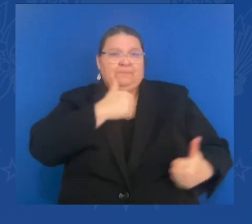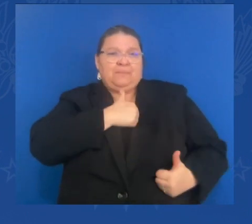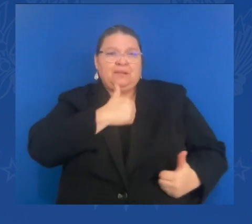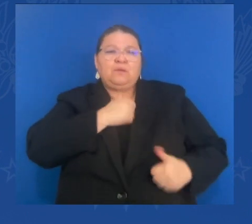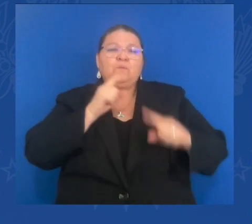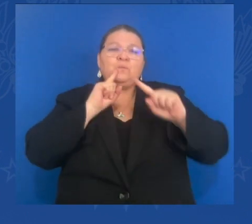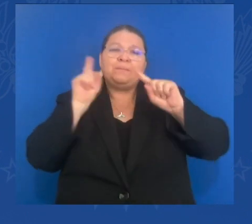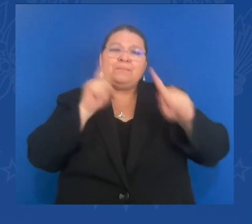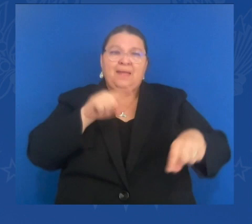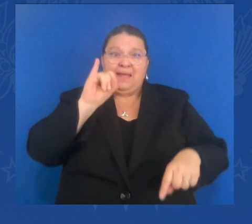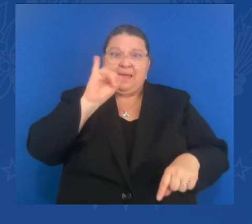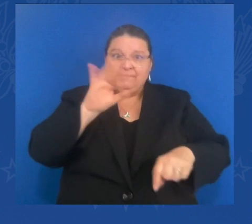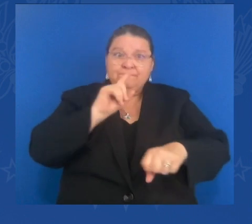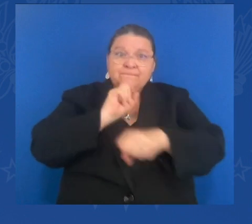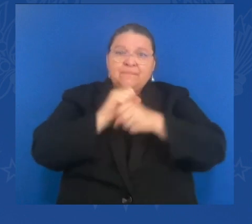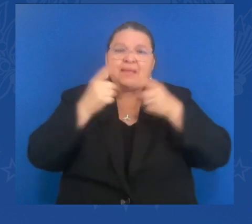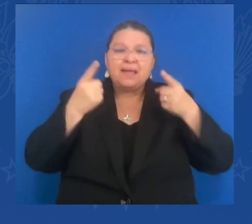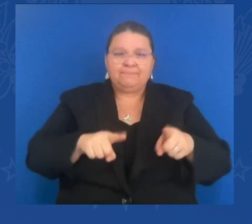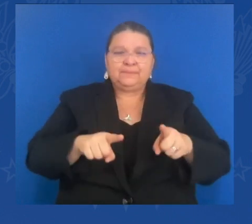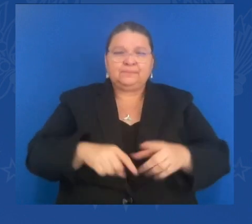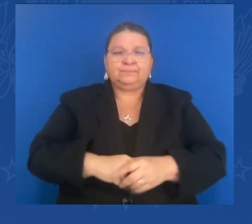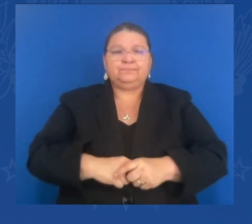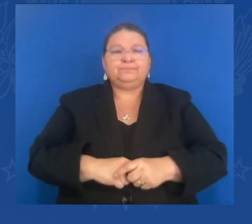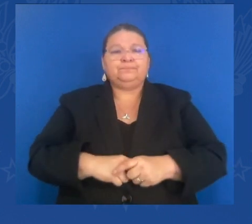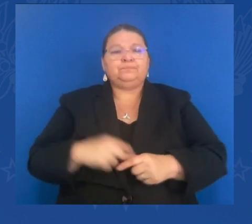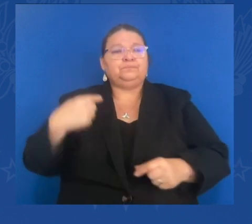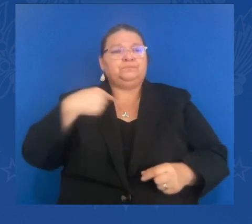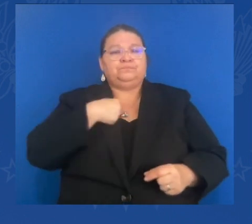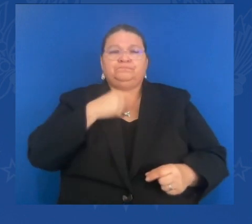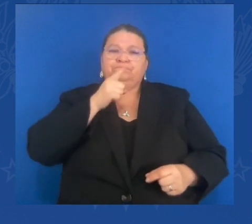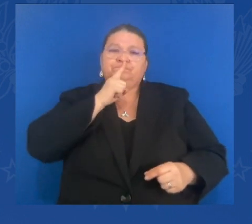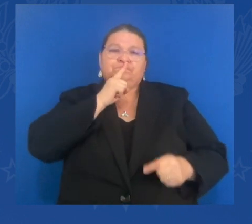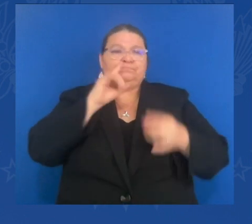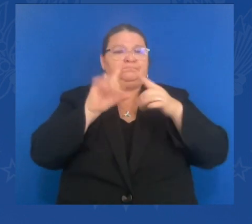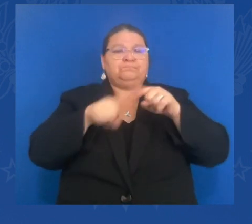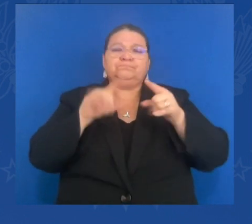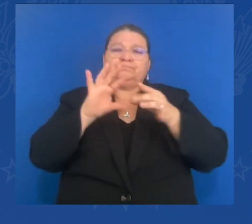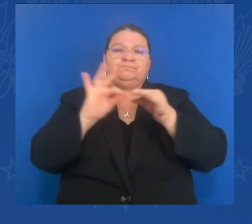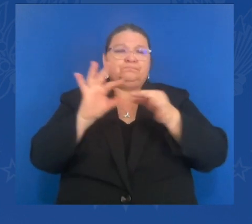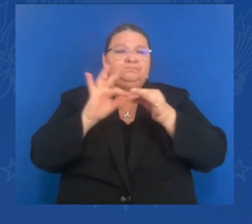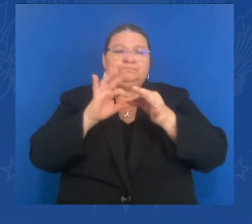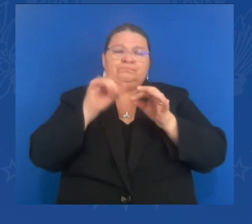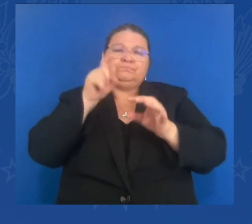I'm not going to speak about the intelligence, but you- but Russia would pay a severe price if they use chemical weapons. He's the president.